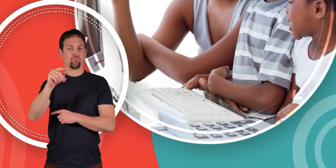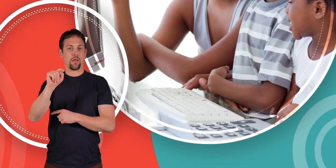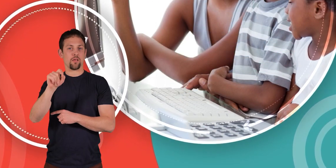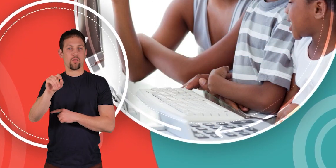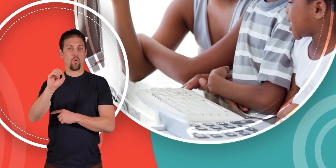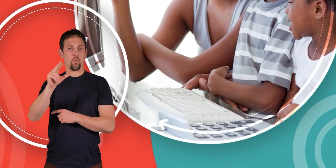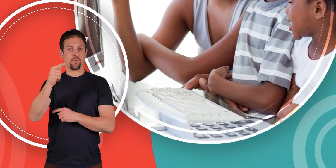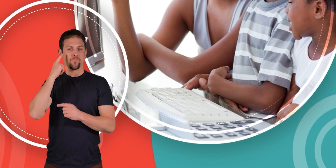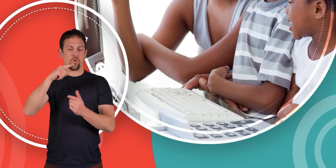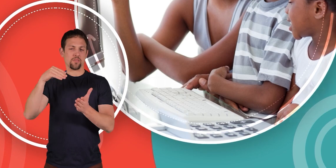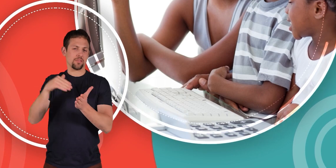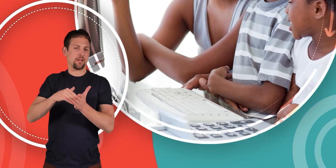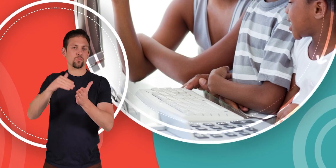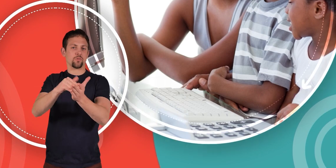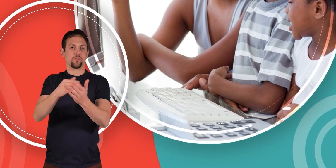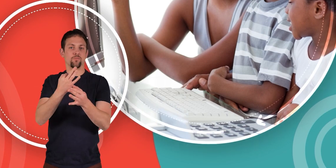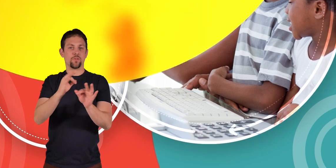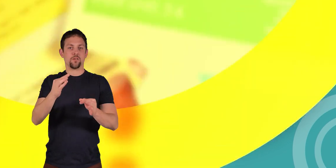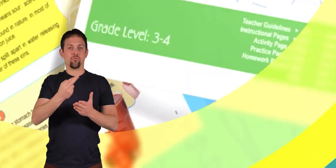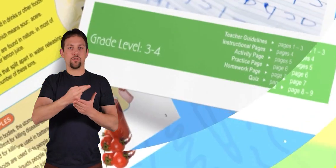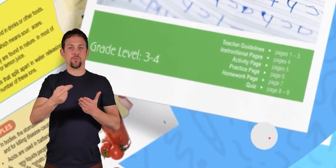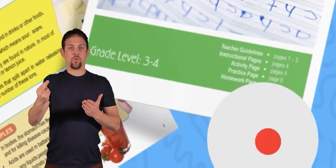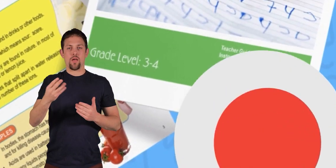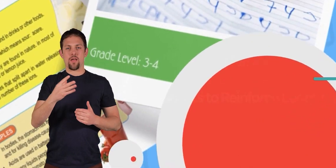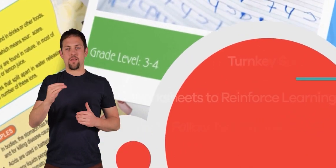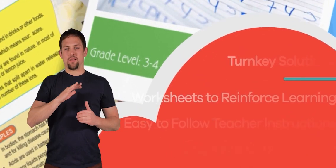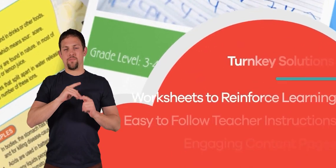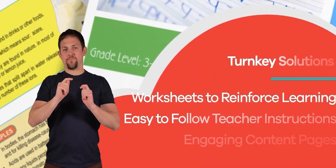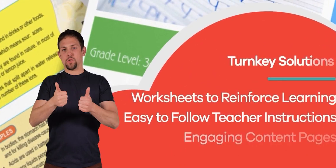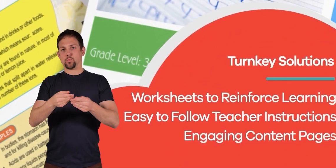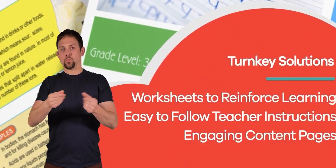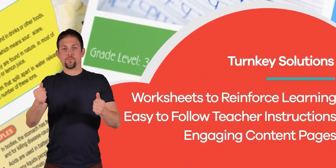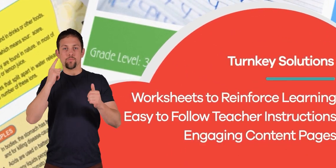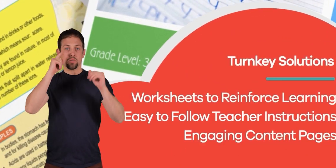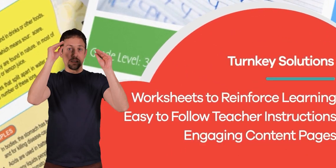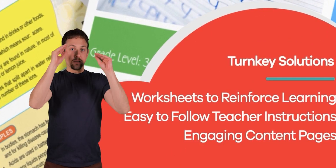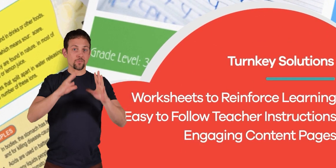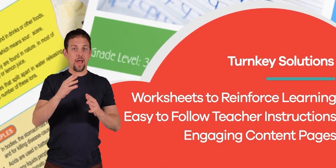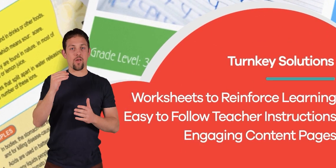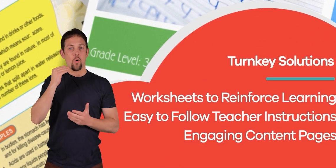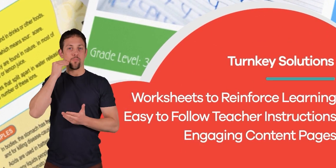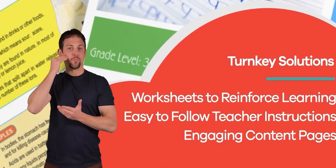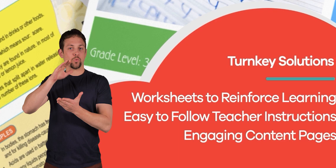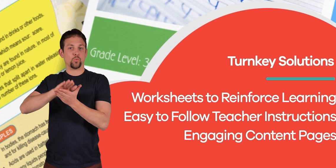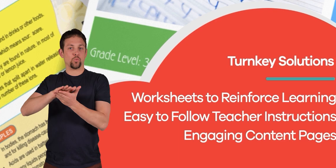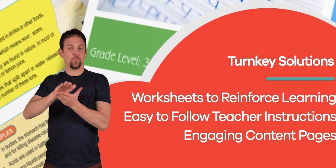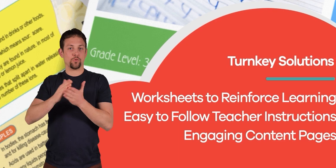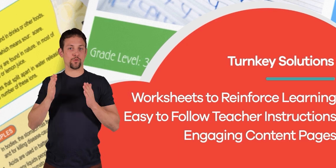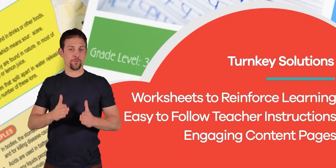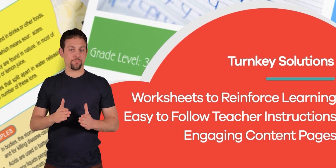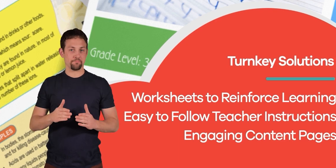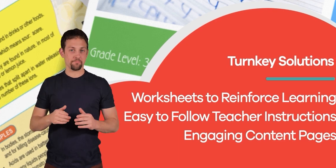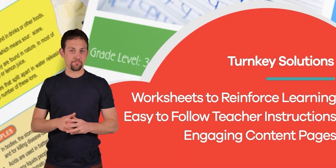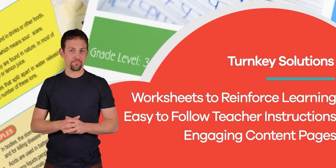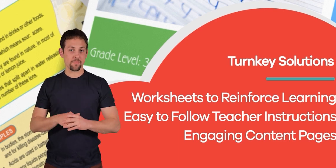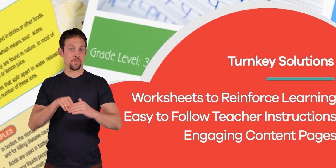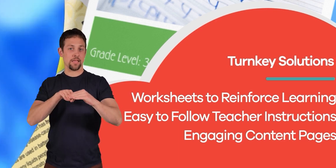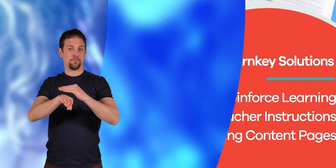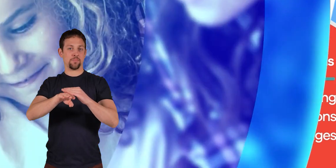for thousands of free resources and turnkey solutions for teachers and homeschoolers!